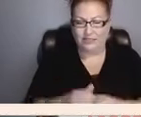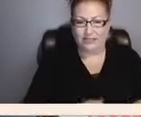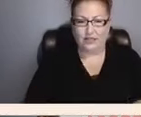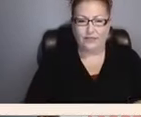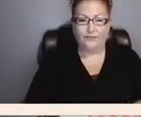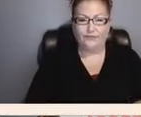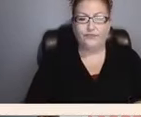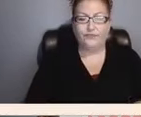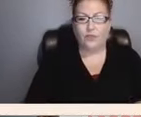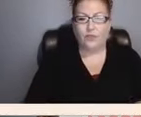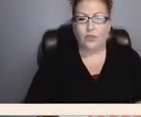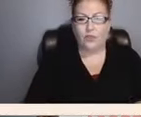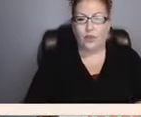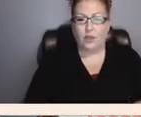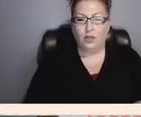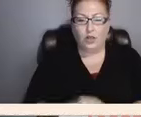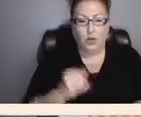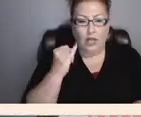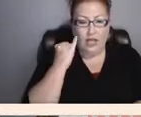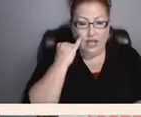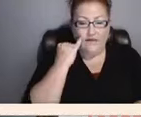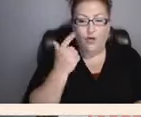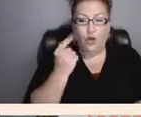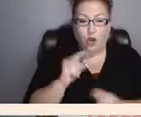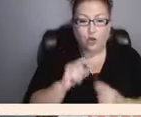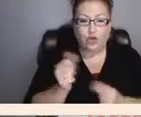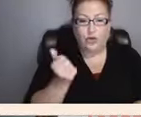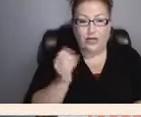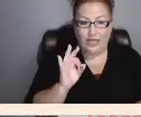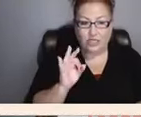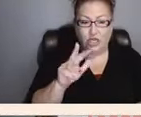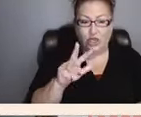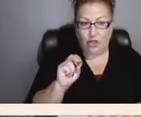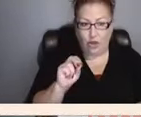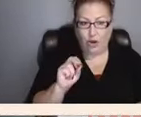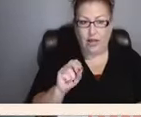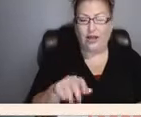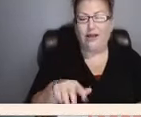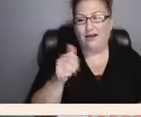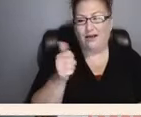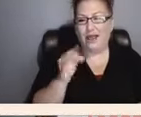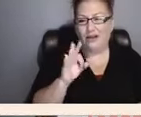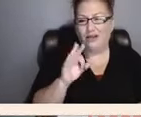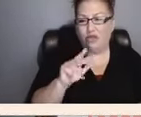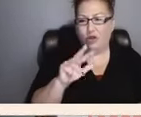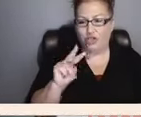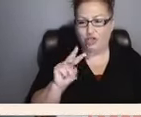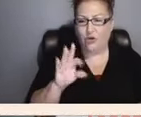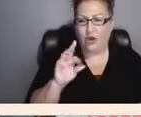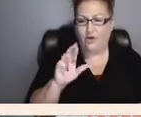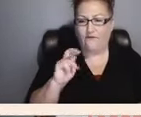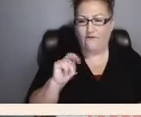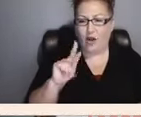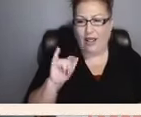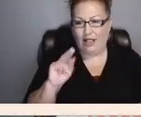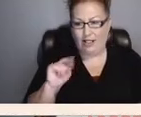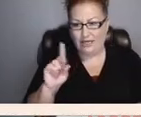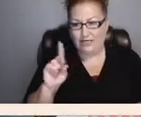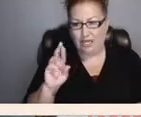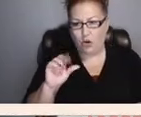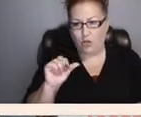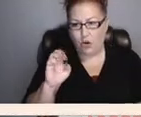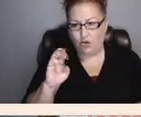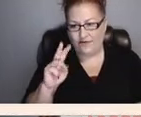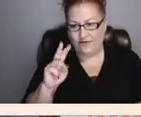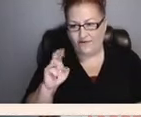So, if you fast forward to 1930, 1932, Franklin D. Roosevelt becomes the 32nd president